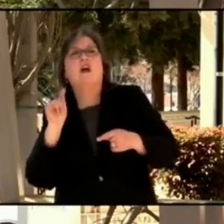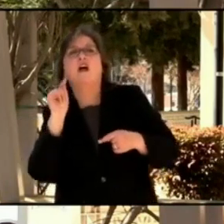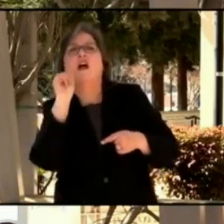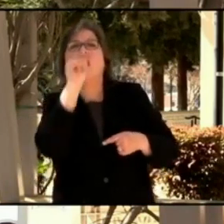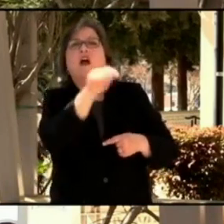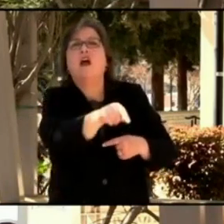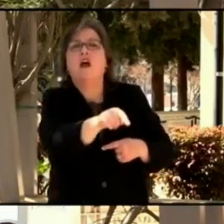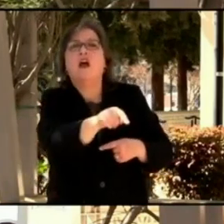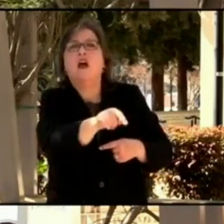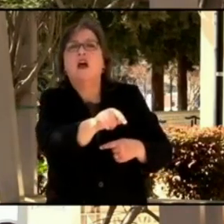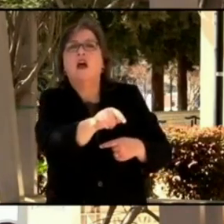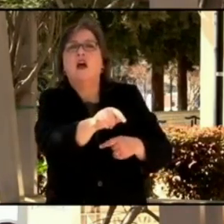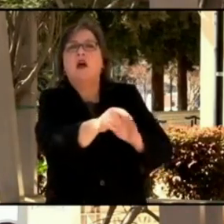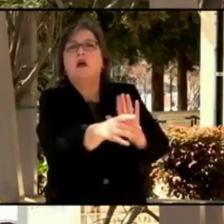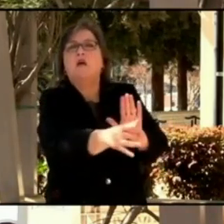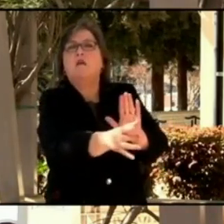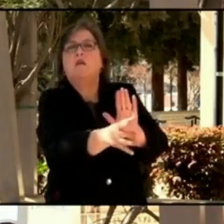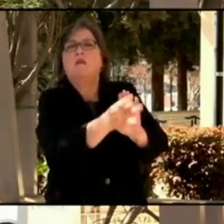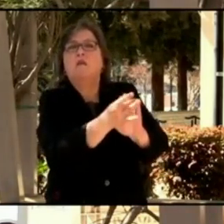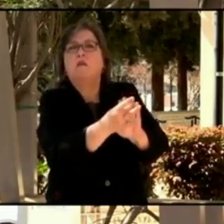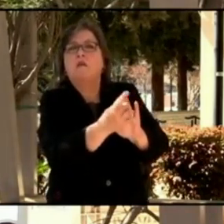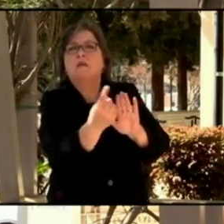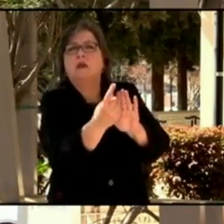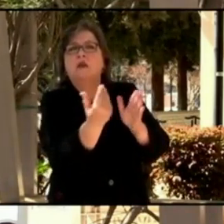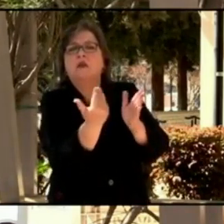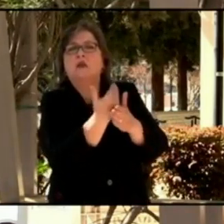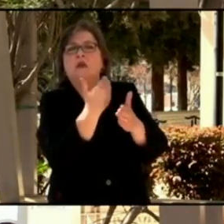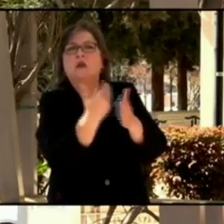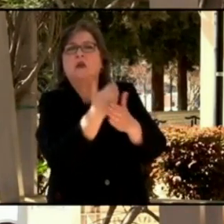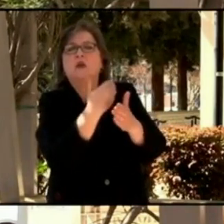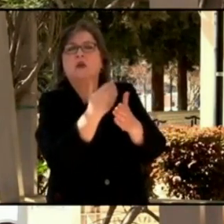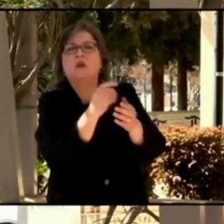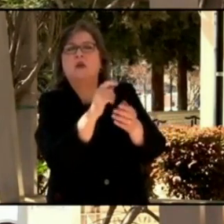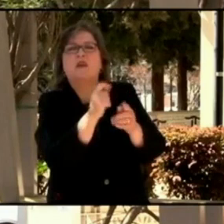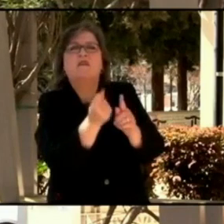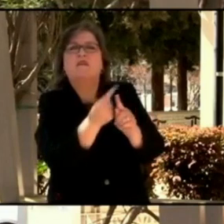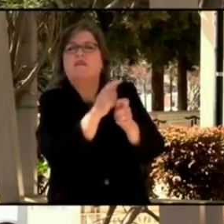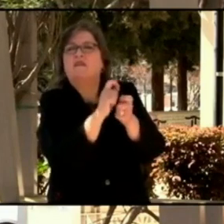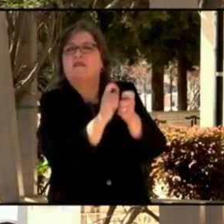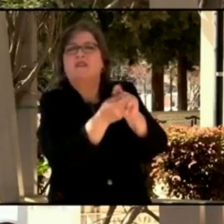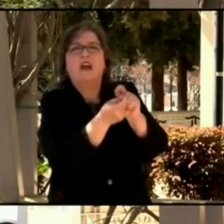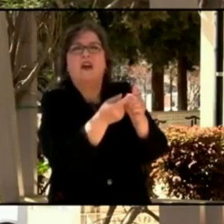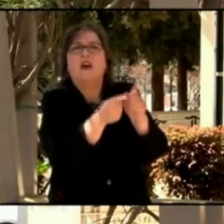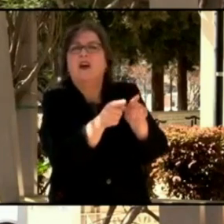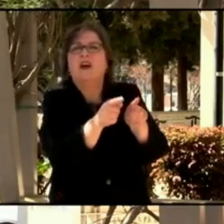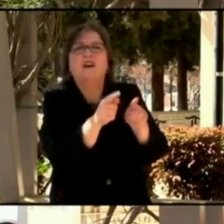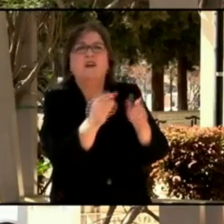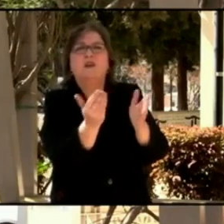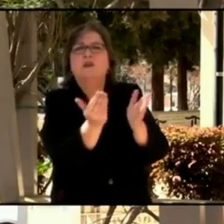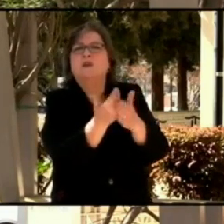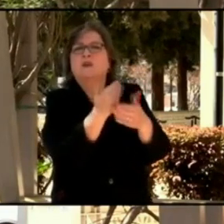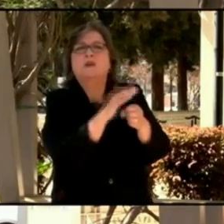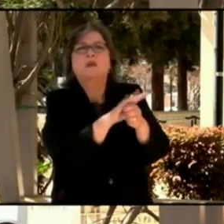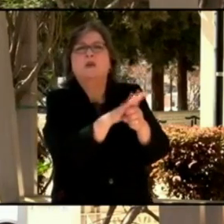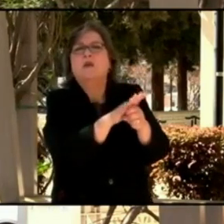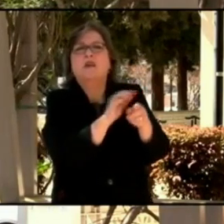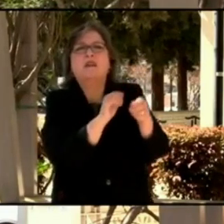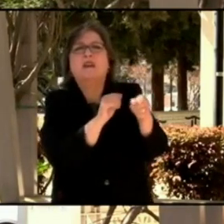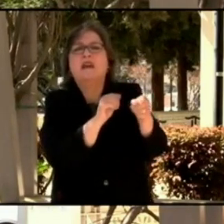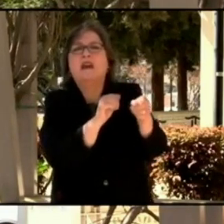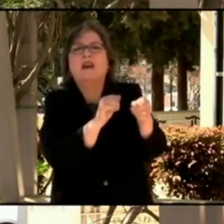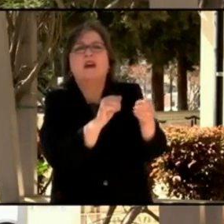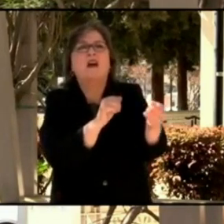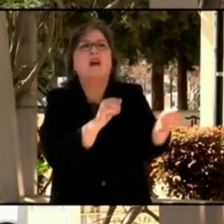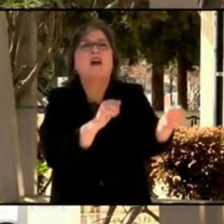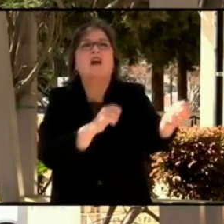variant or a new strain and bring it back and then mix and things take off. I would say that our